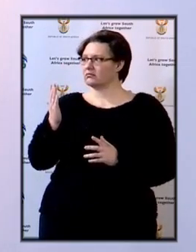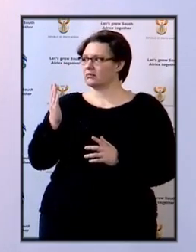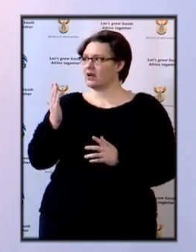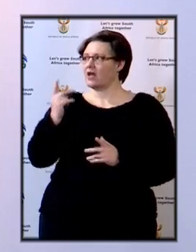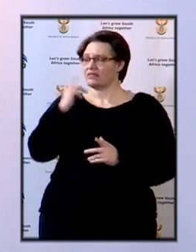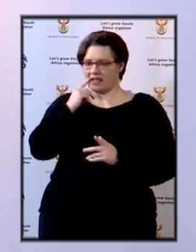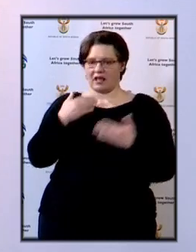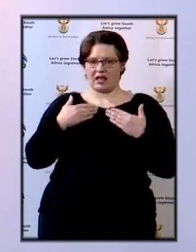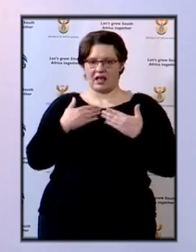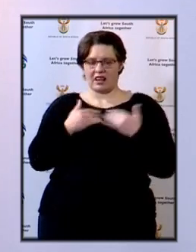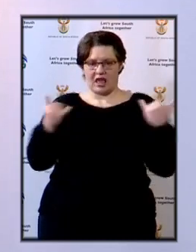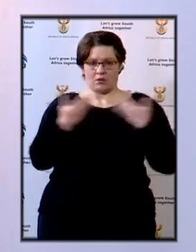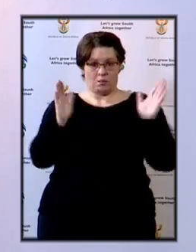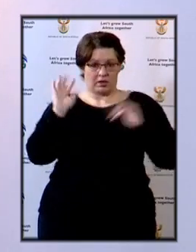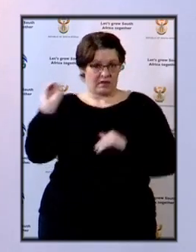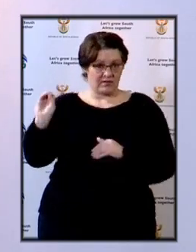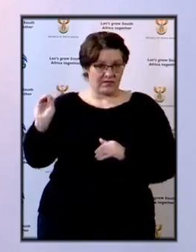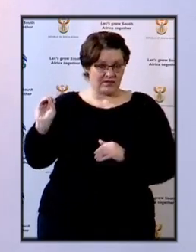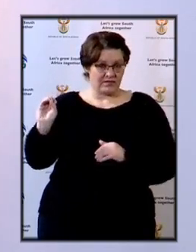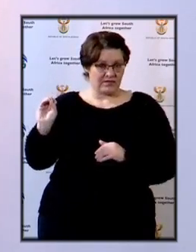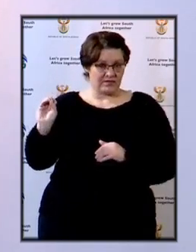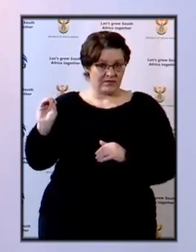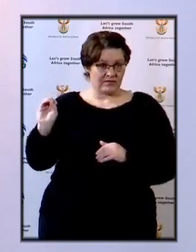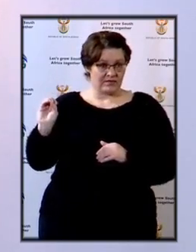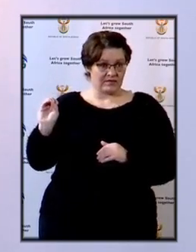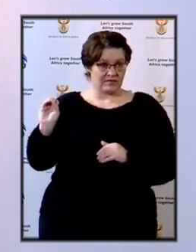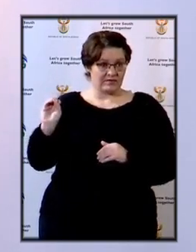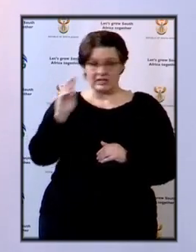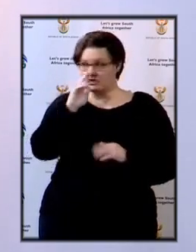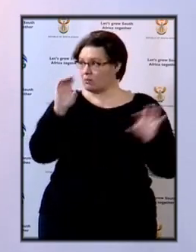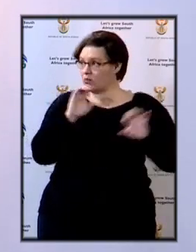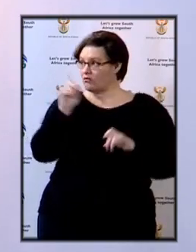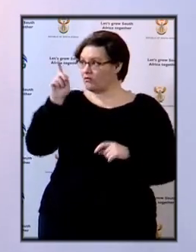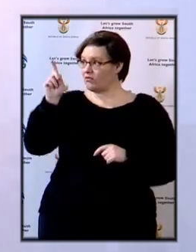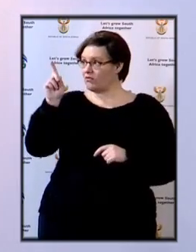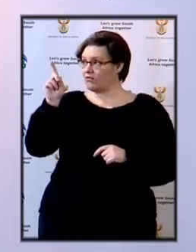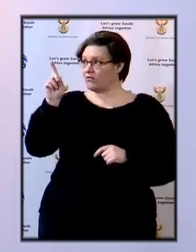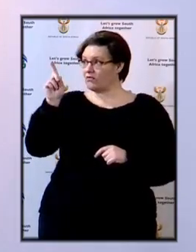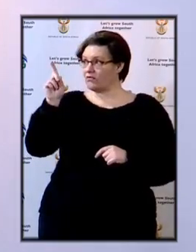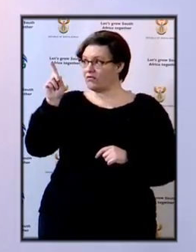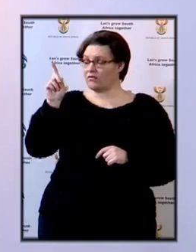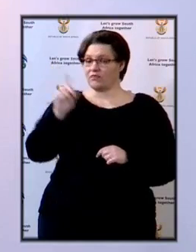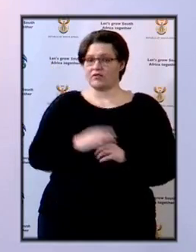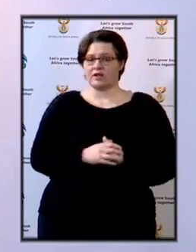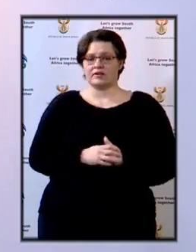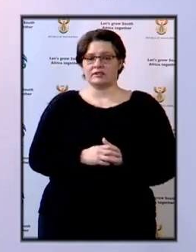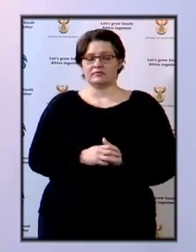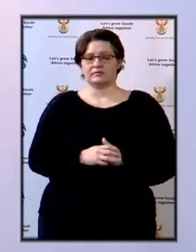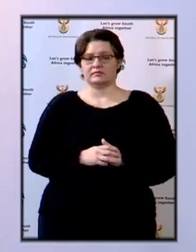Okay. I think now the lines have been opened. I'm seeing some movement at the top.